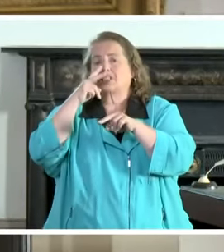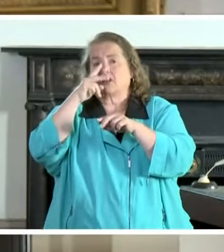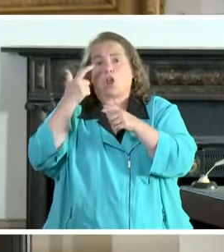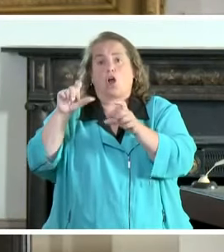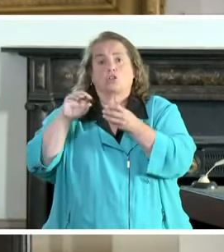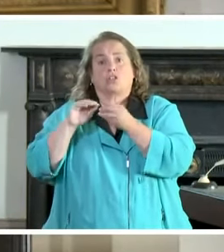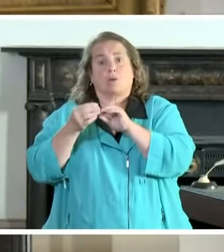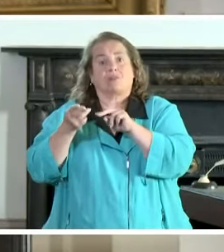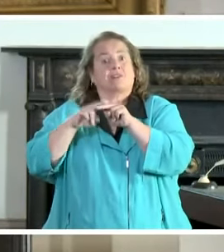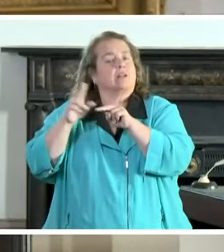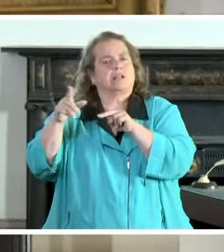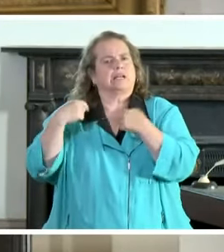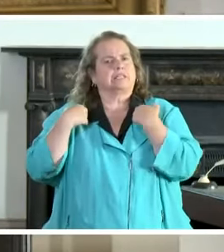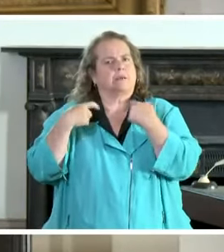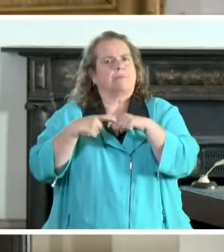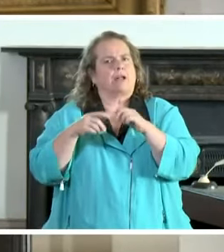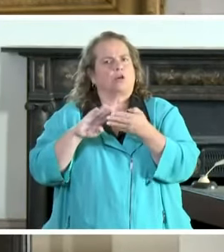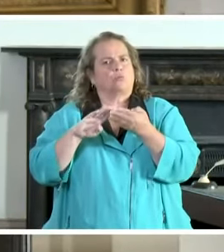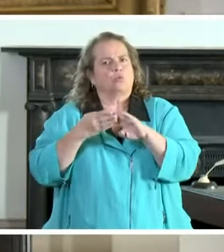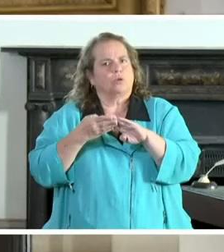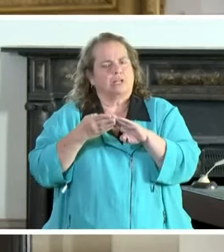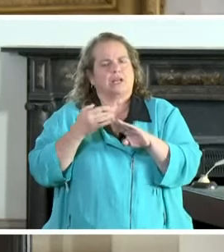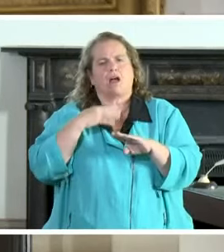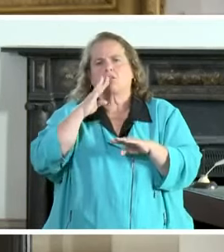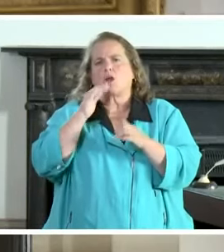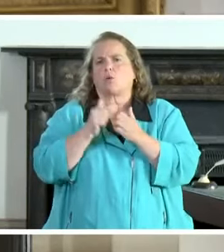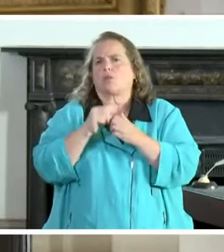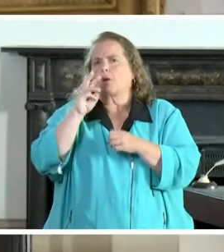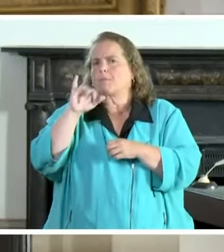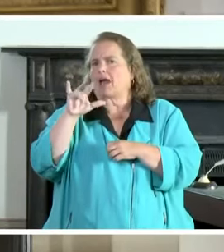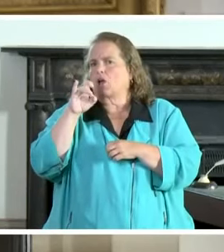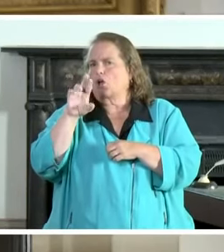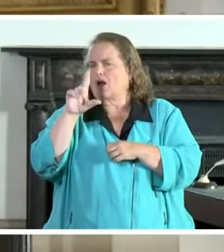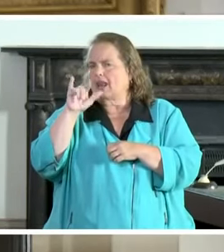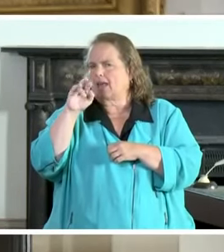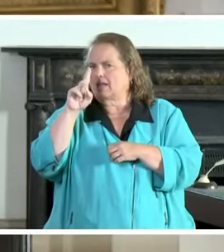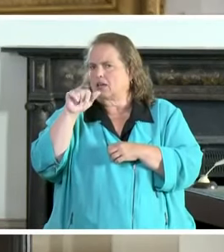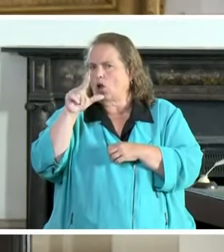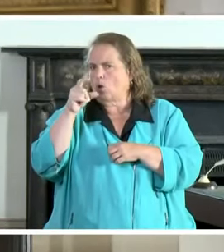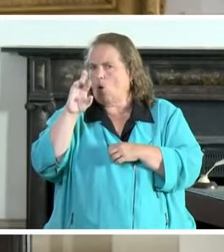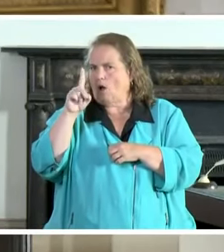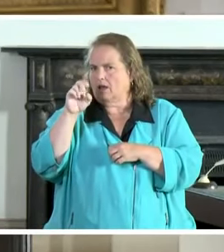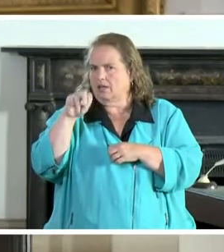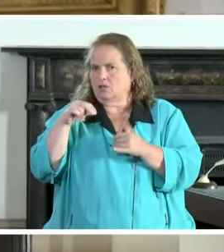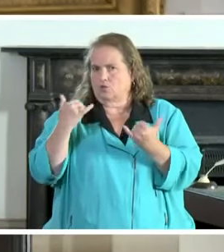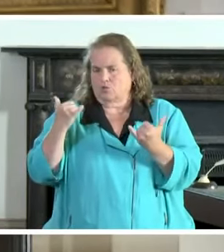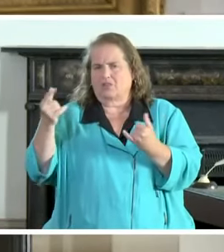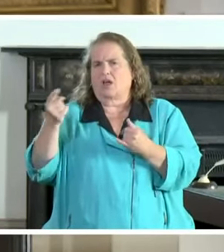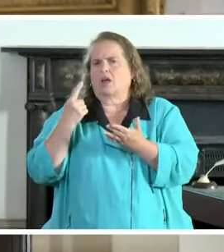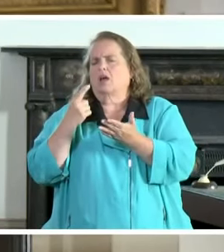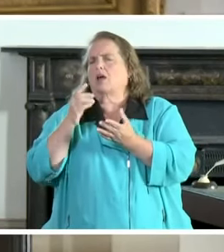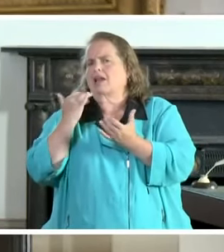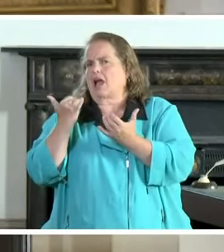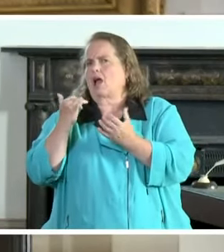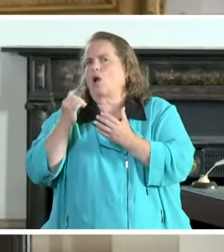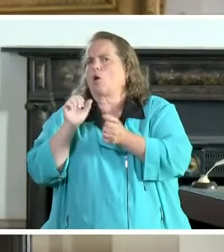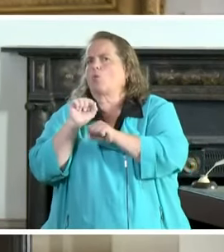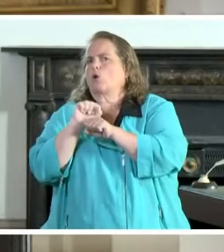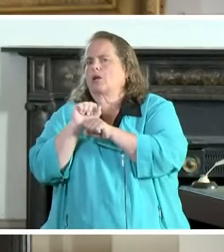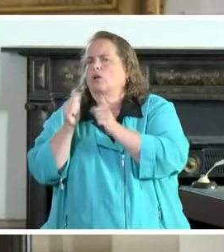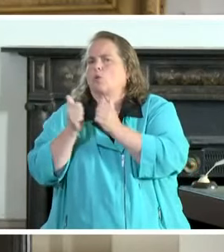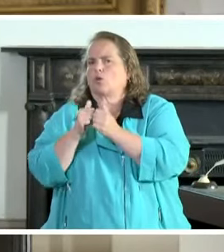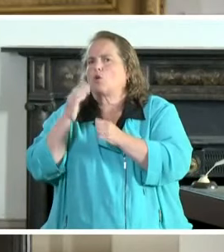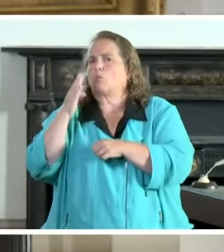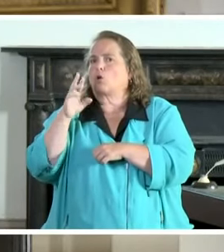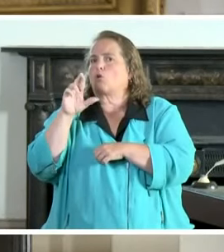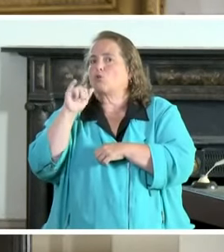increase in their hispanic community i talked to mayor linda gordon today they are working with bluewater diagnostics which is a